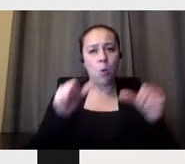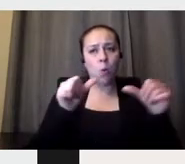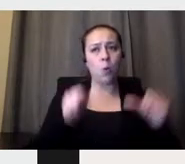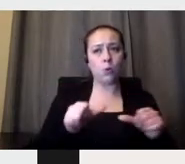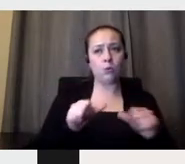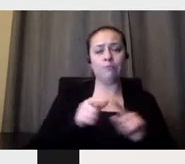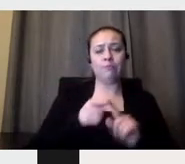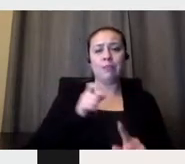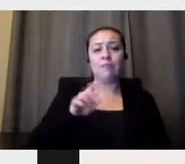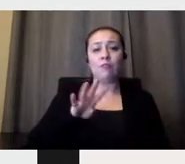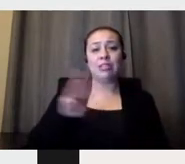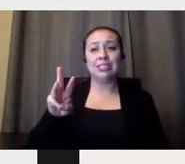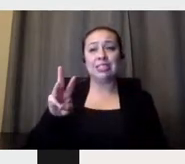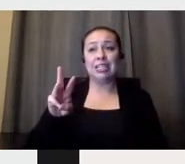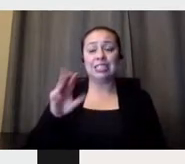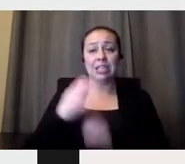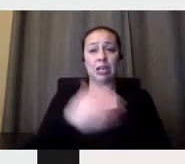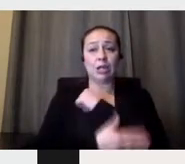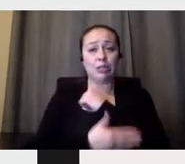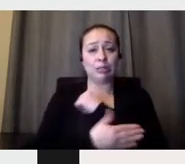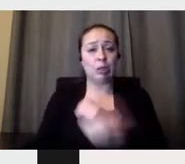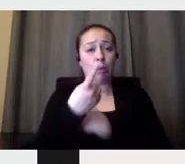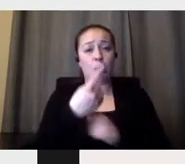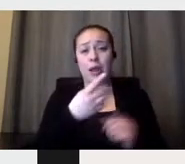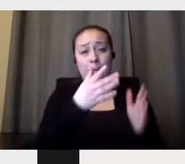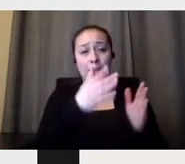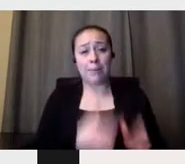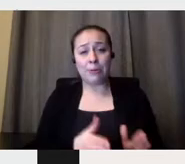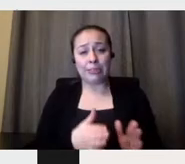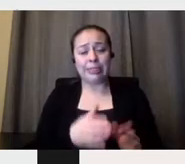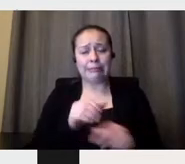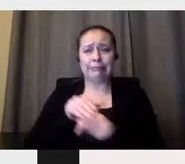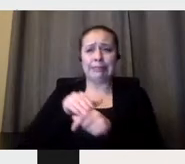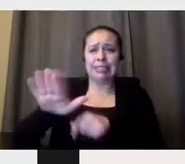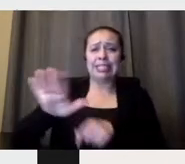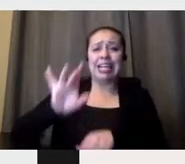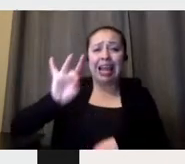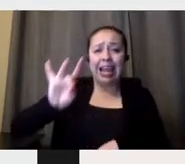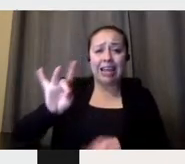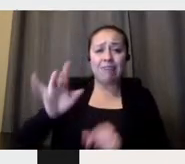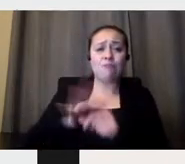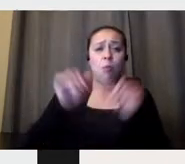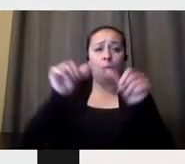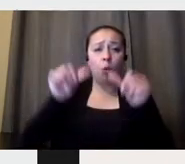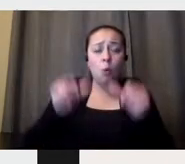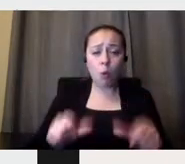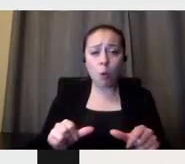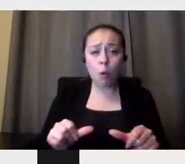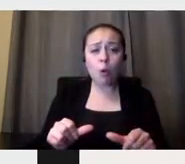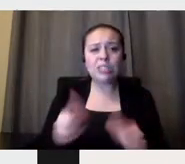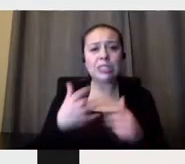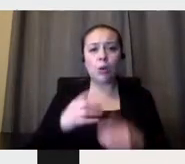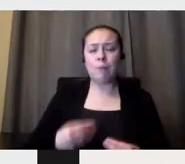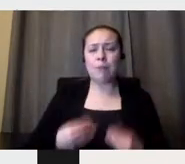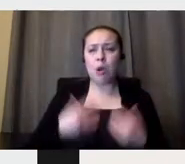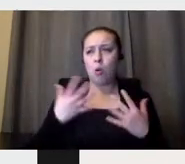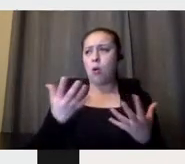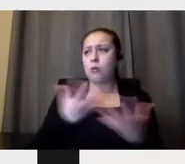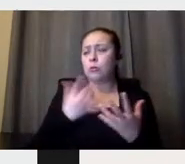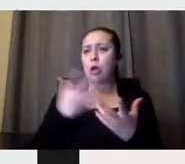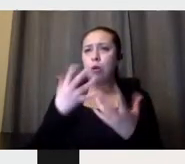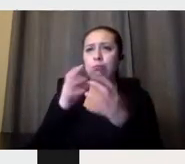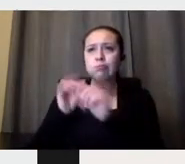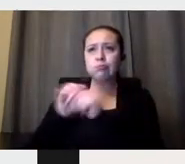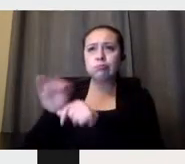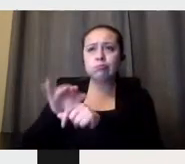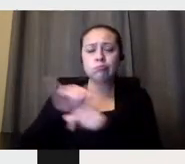sent eight posters. He was so inspired that he continued to continue to design and not posted that all of them look alike at